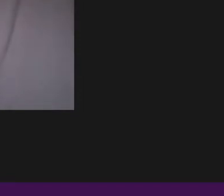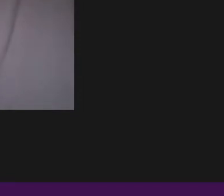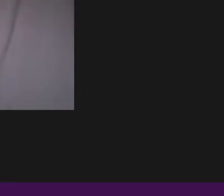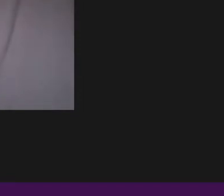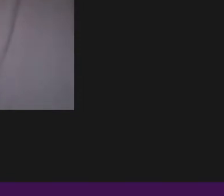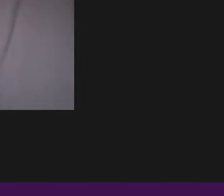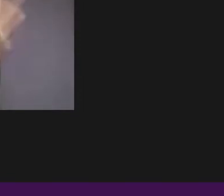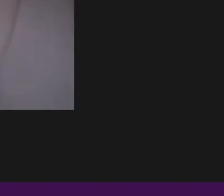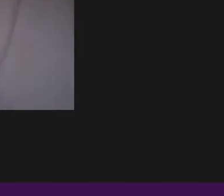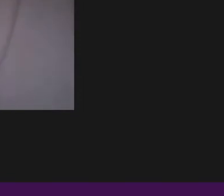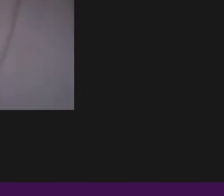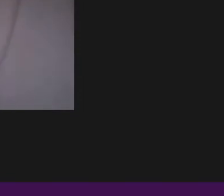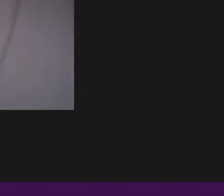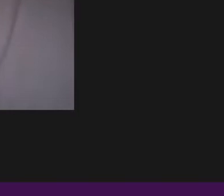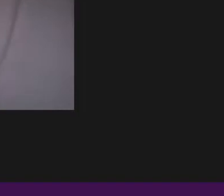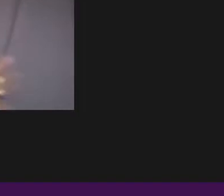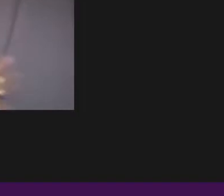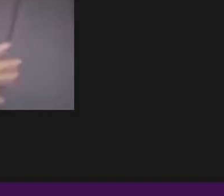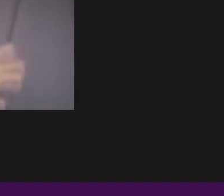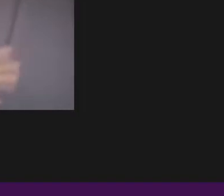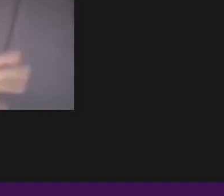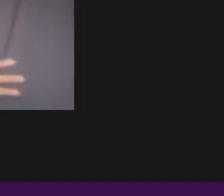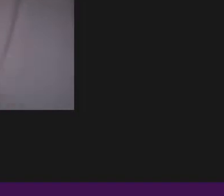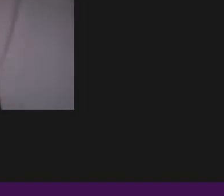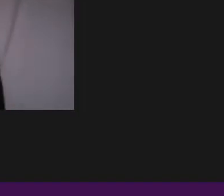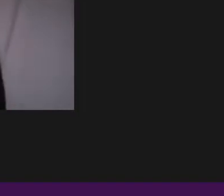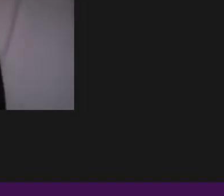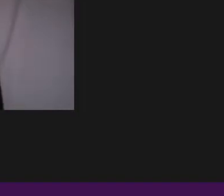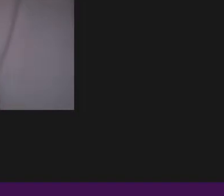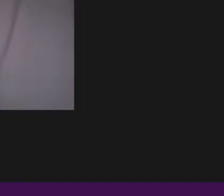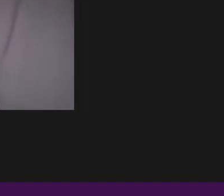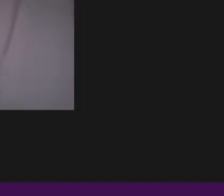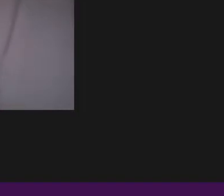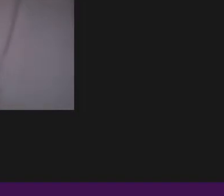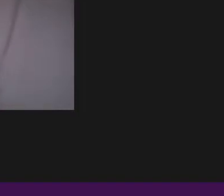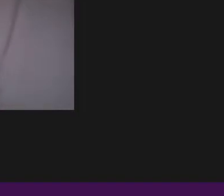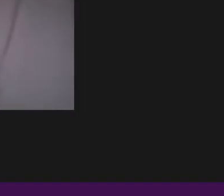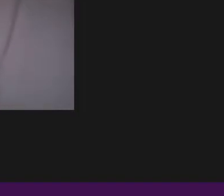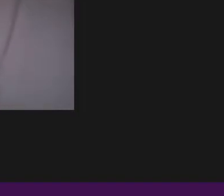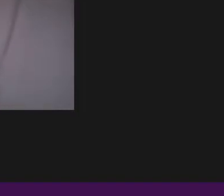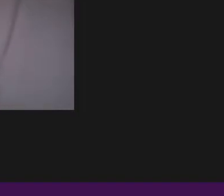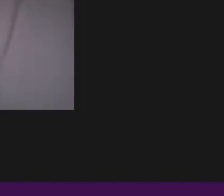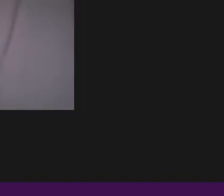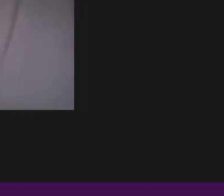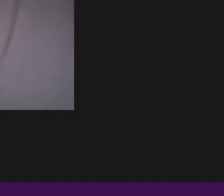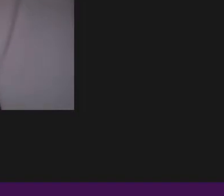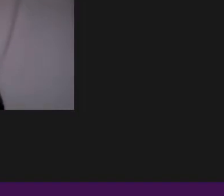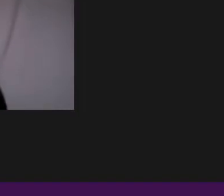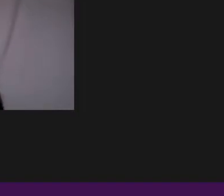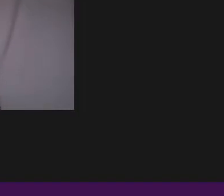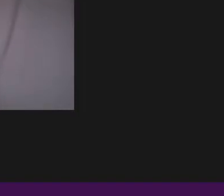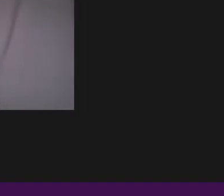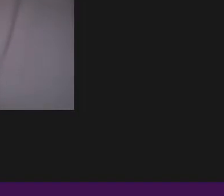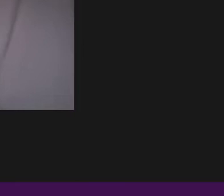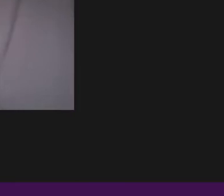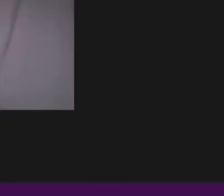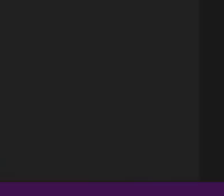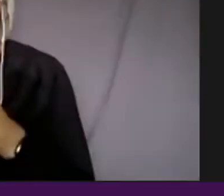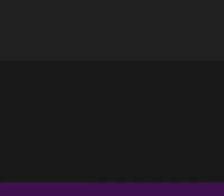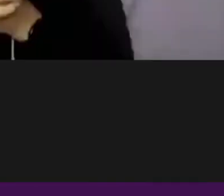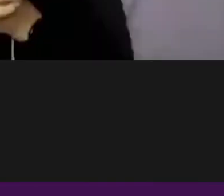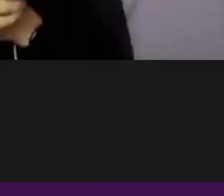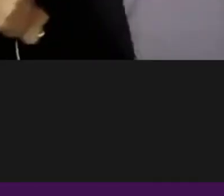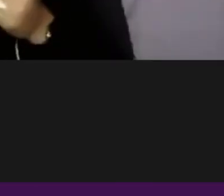because I do have a question about audience. So we'll, we'll, we'll, we'll come back to that a little bit later. All right. My final group.